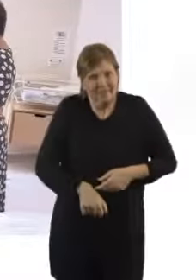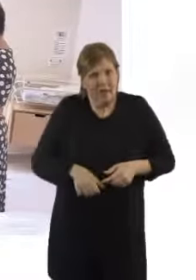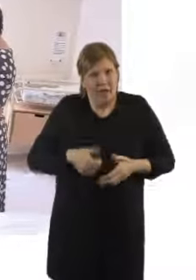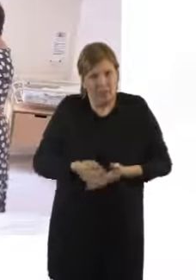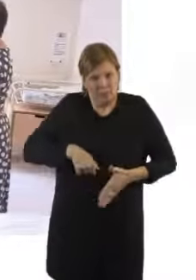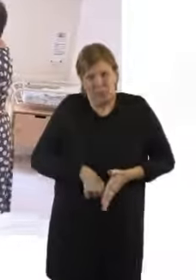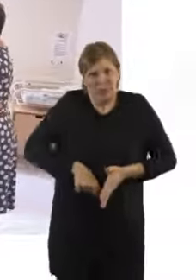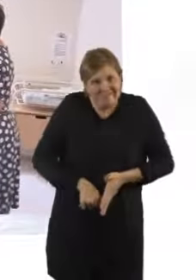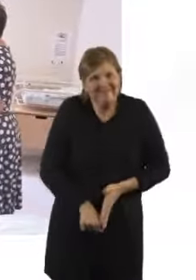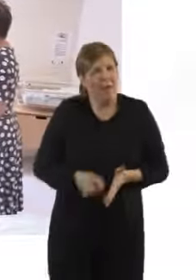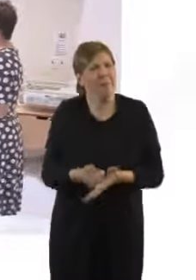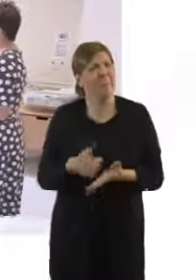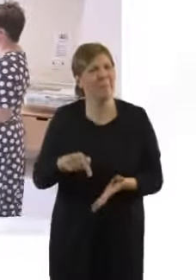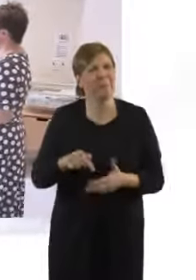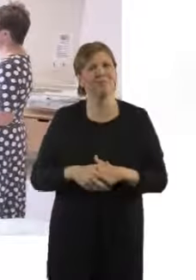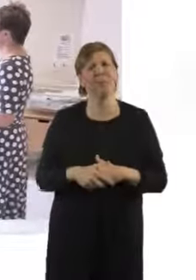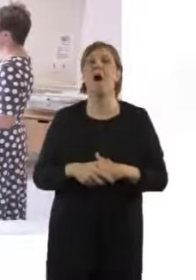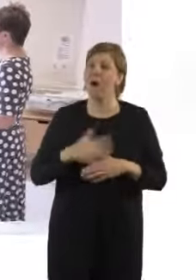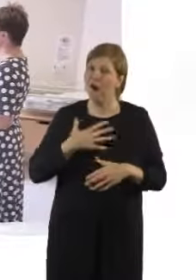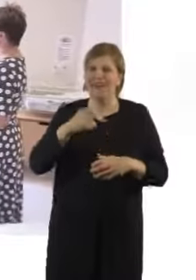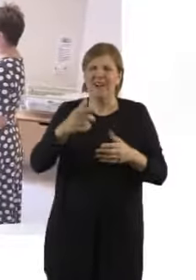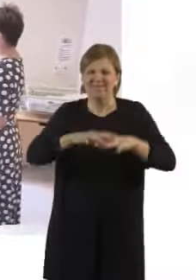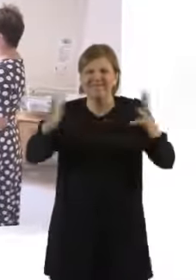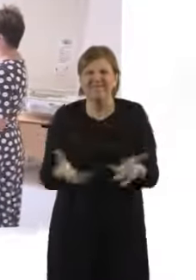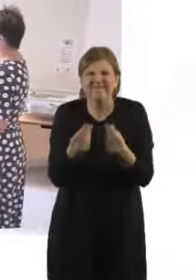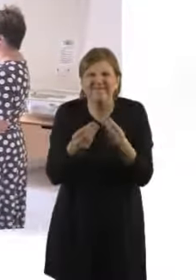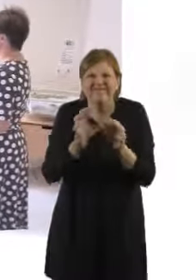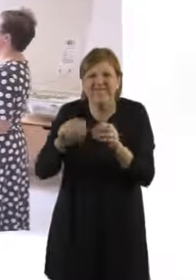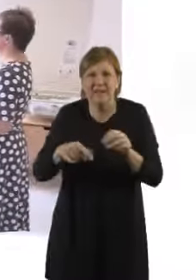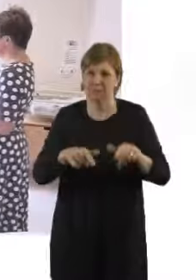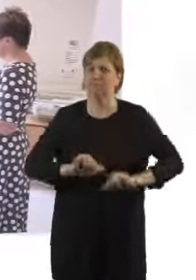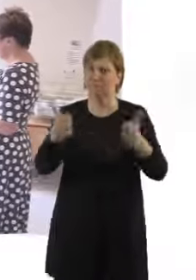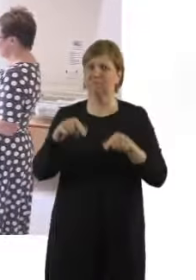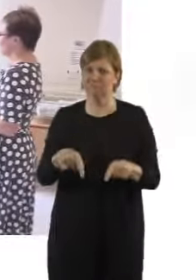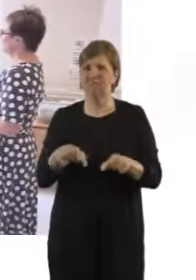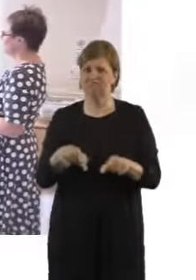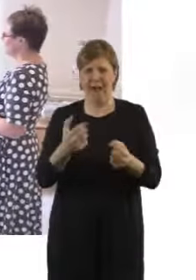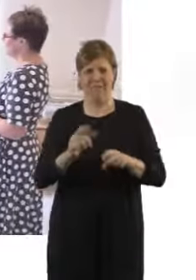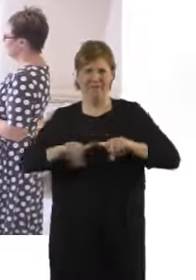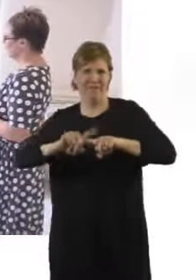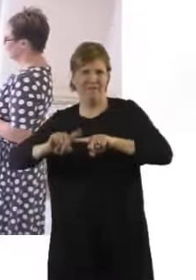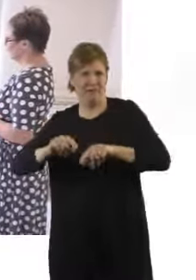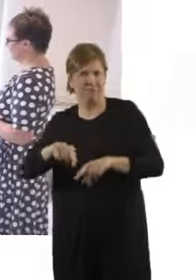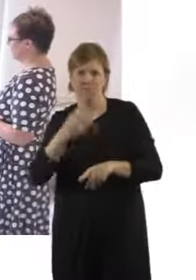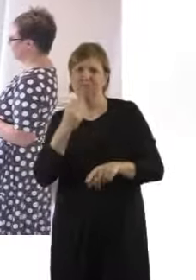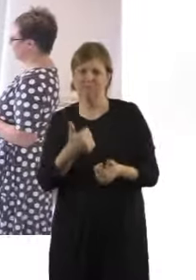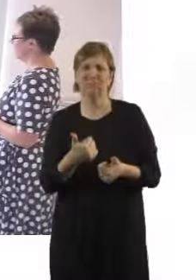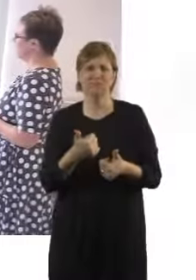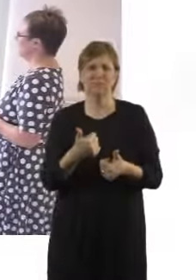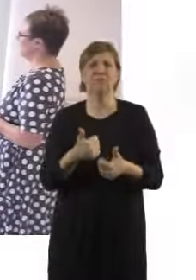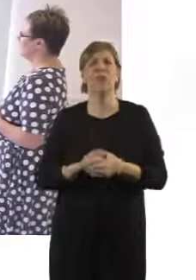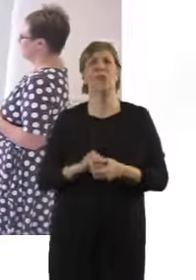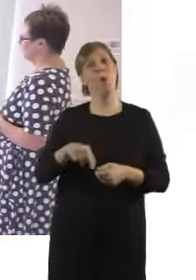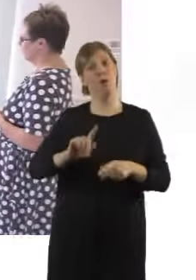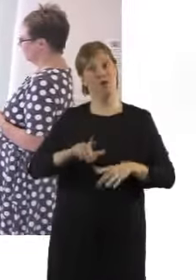it in lots of ways and we may have a mat on the floor so mum may decide to be kneeling on the floor